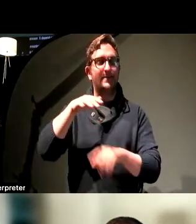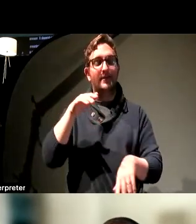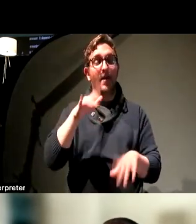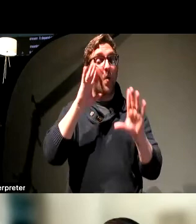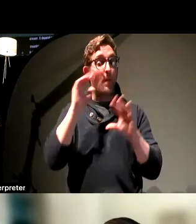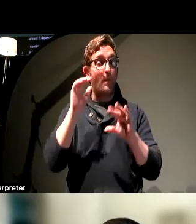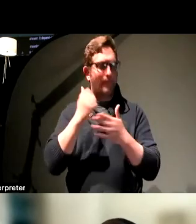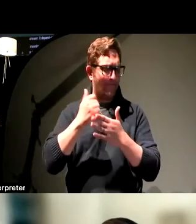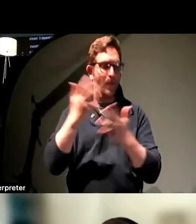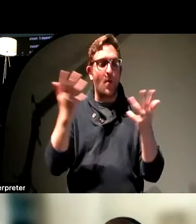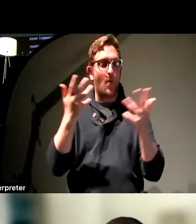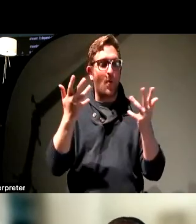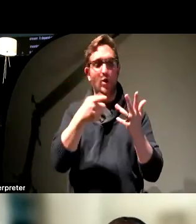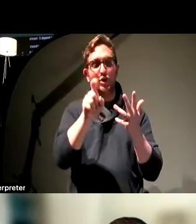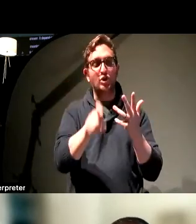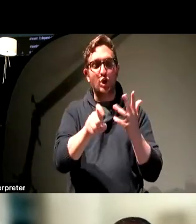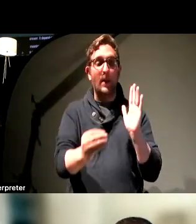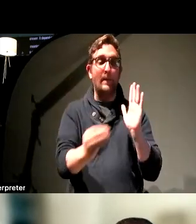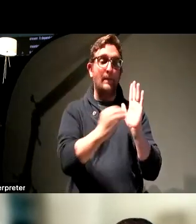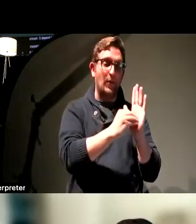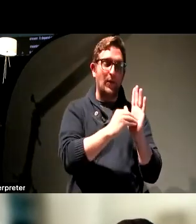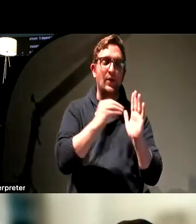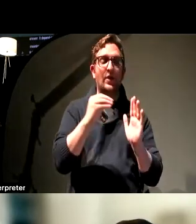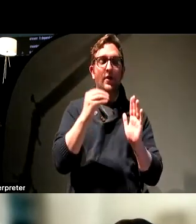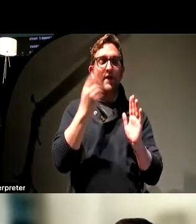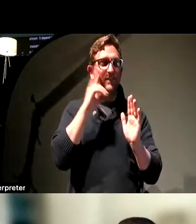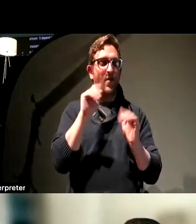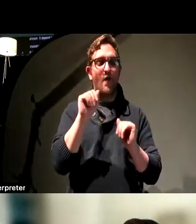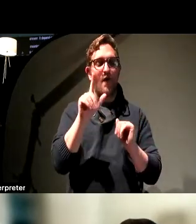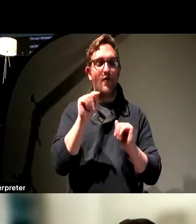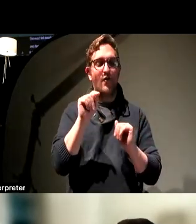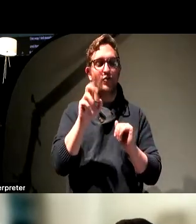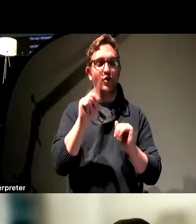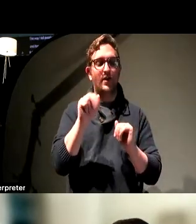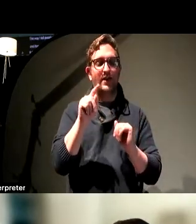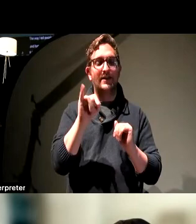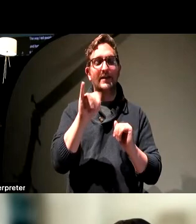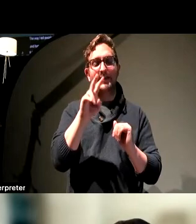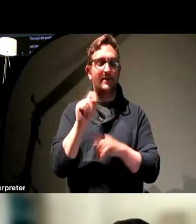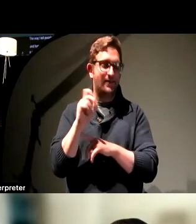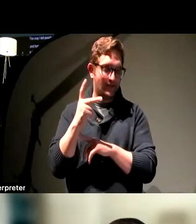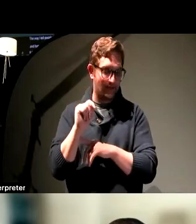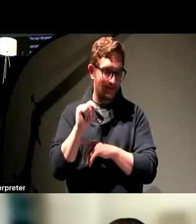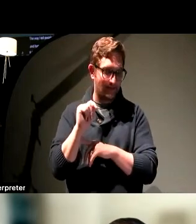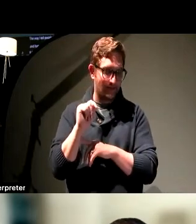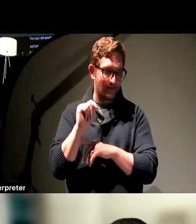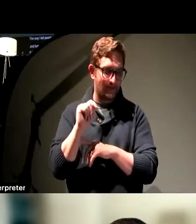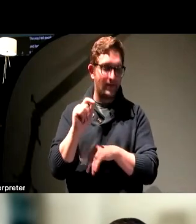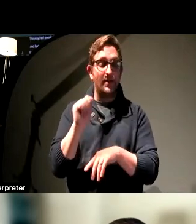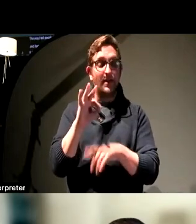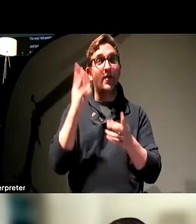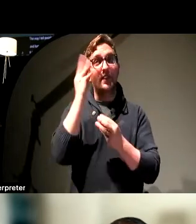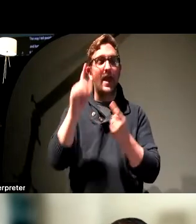what should you put into alternative text is think back to before everything was a voice call where